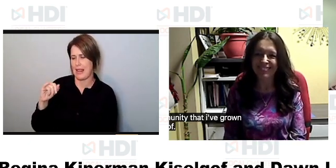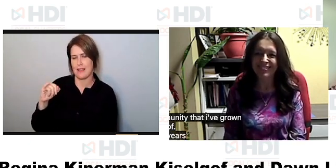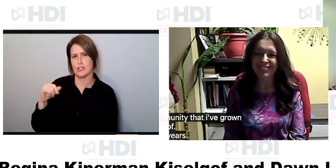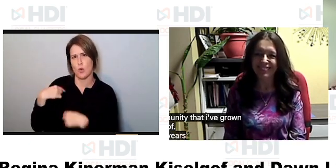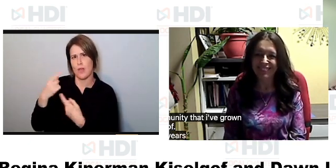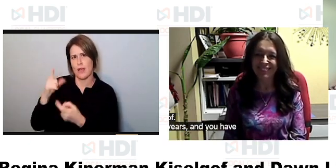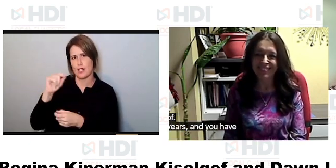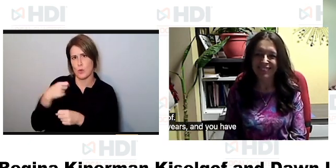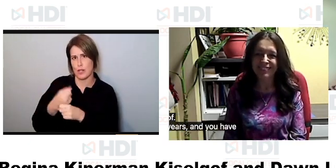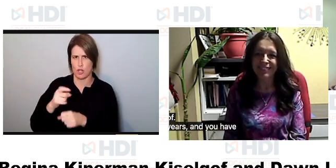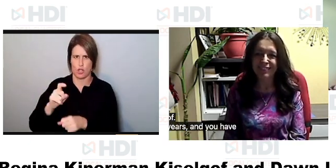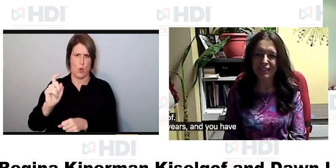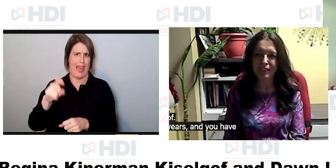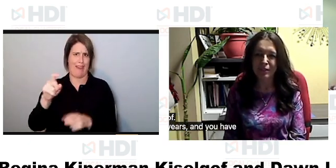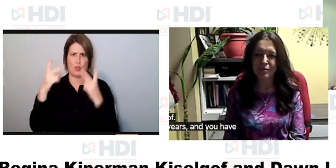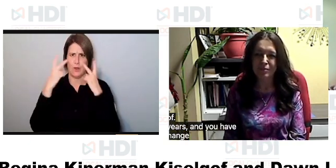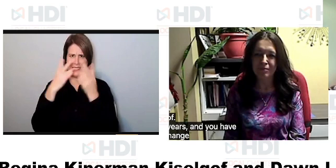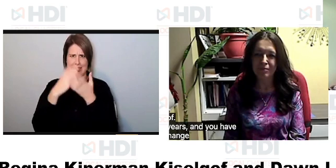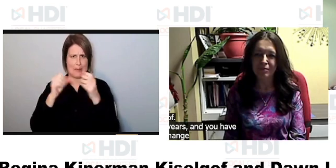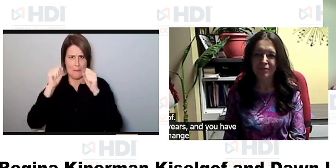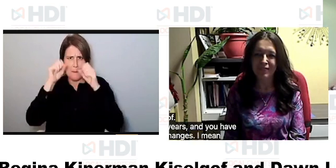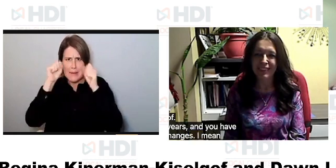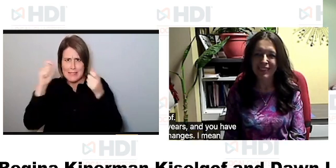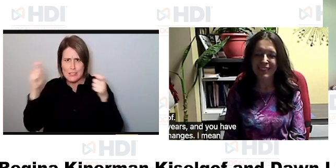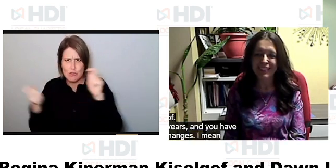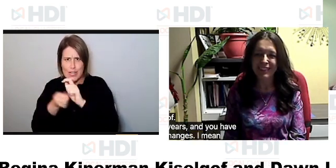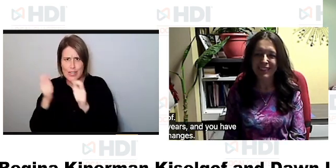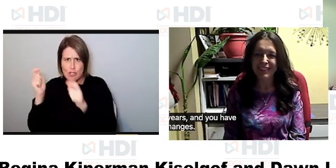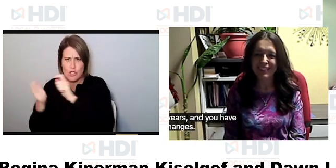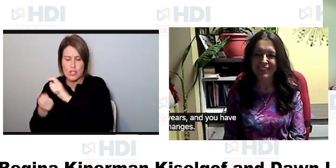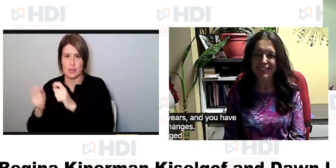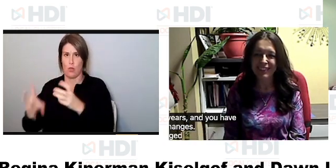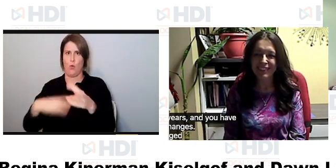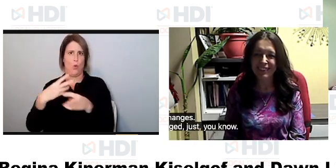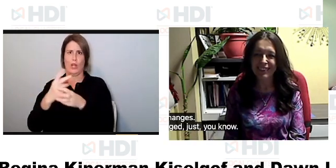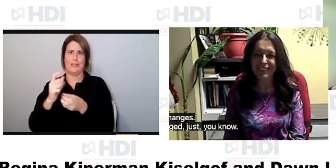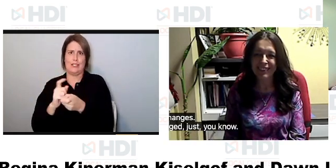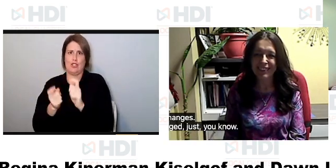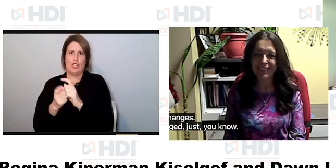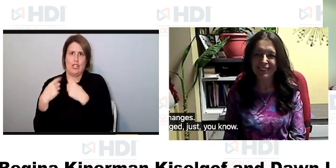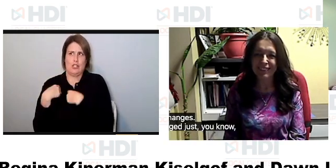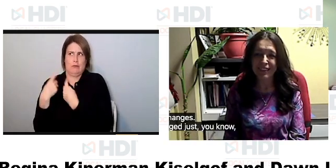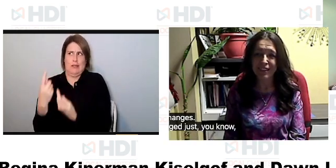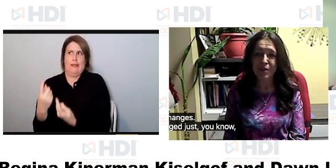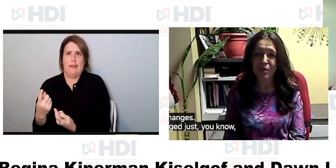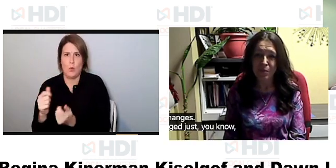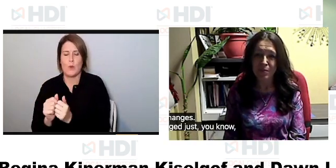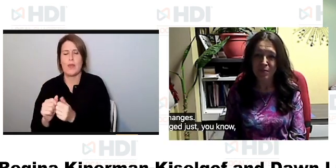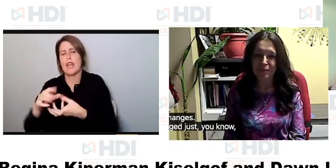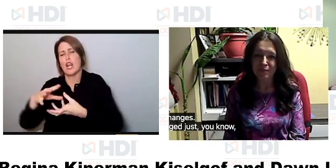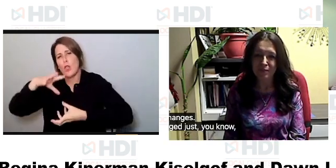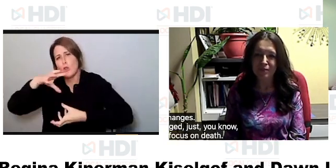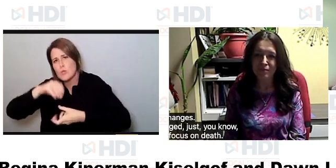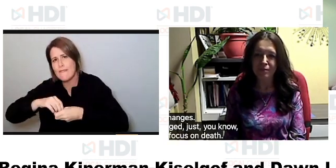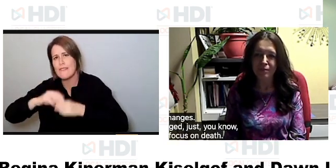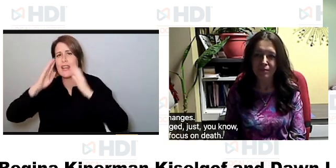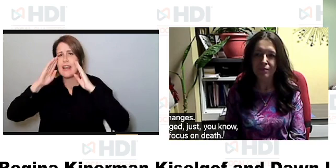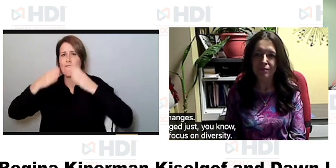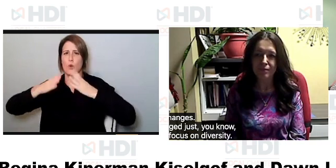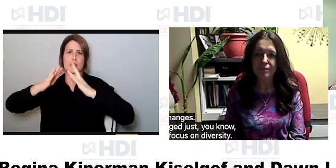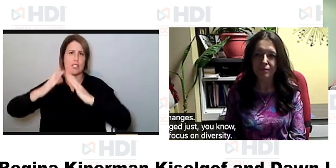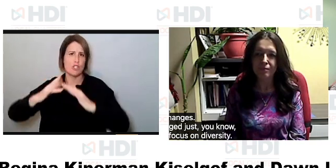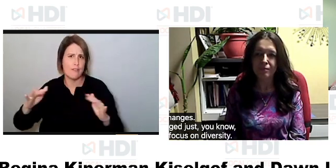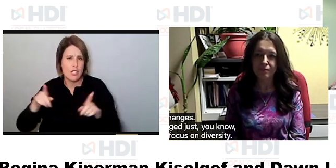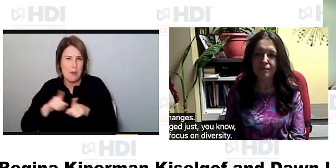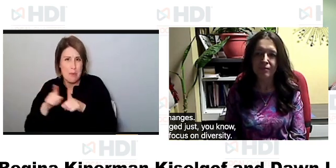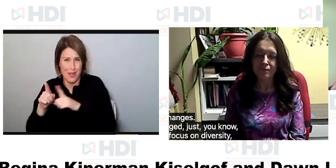to have seen some amazing changes i mean the world has changed just you know not only with inclusivity and a focus on diversity but just